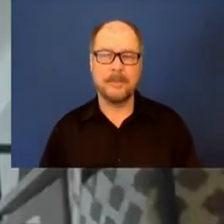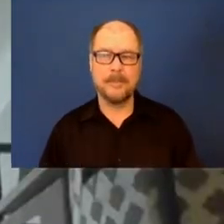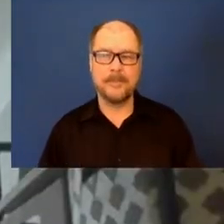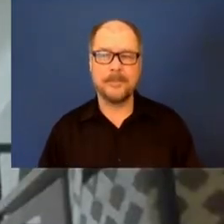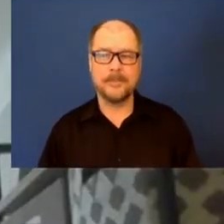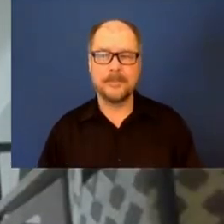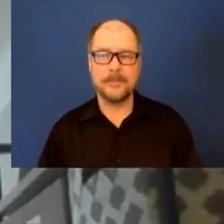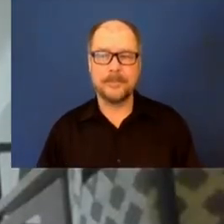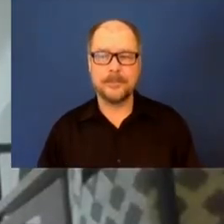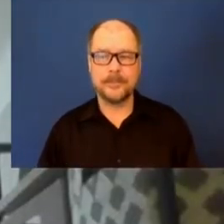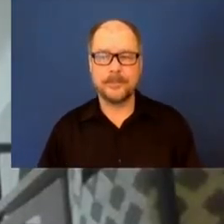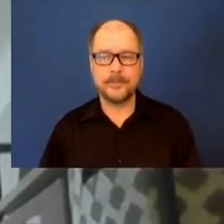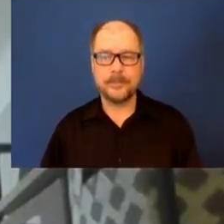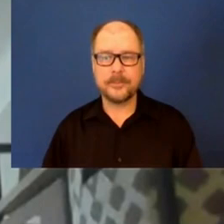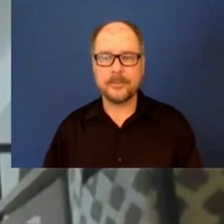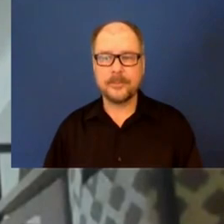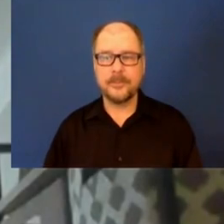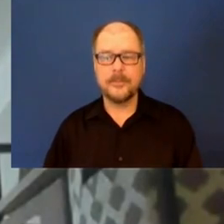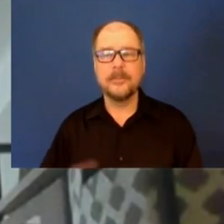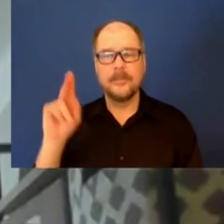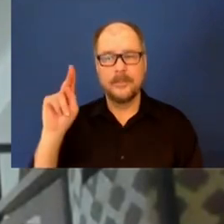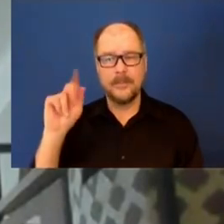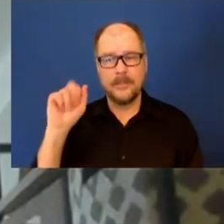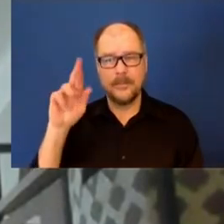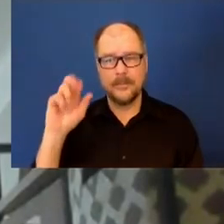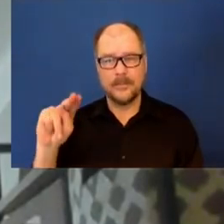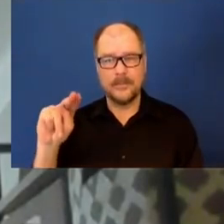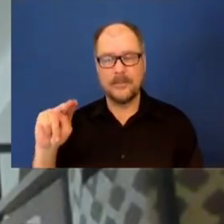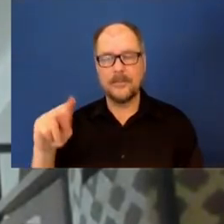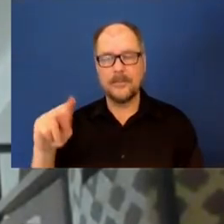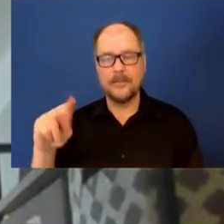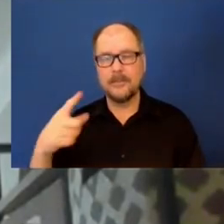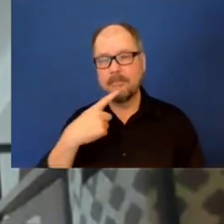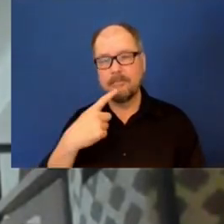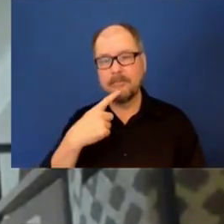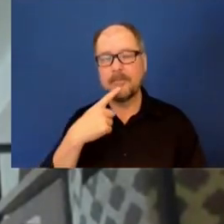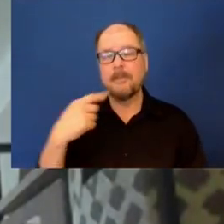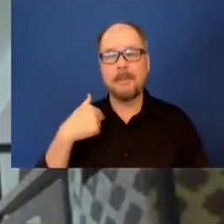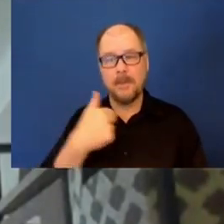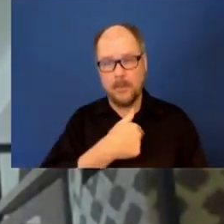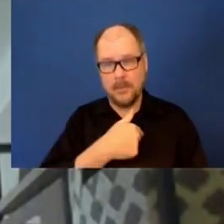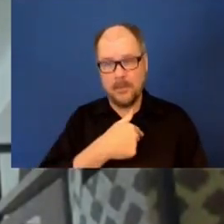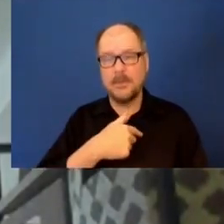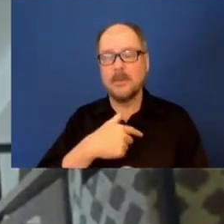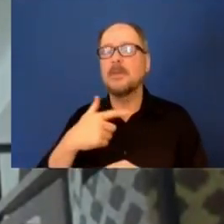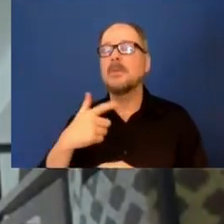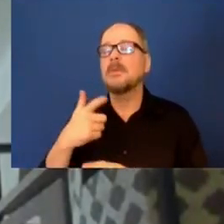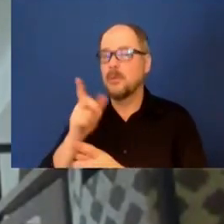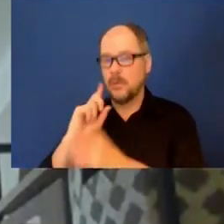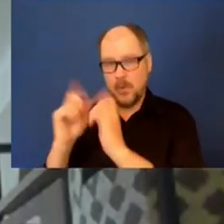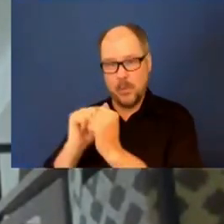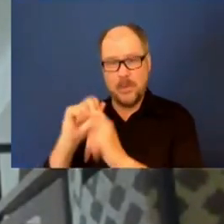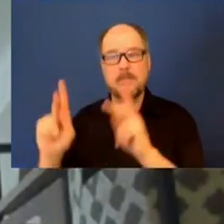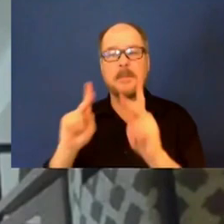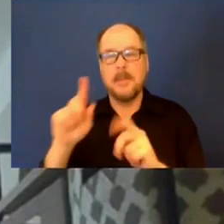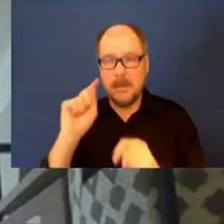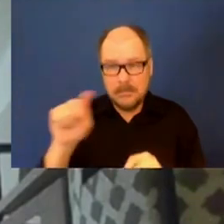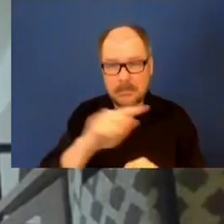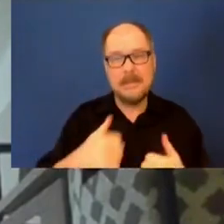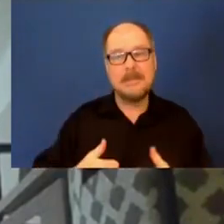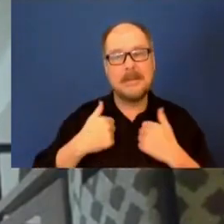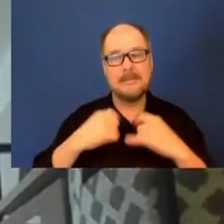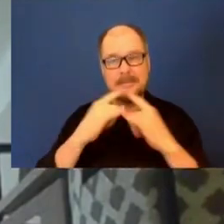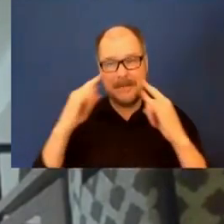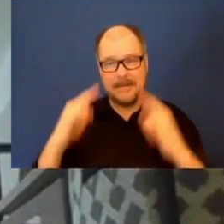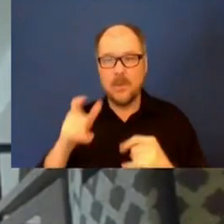So I would say that we started taking names for folks that were eligible, that were part of this encampment